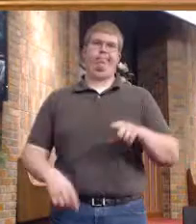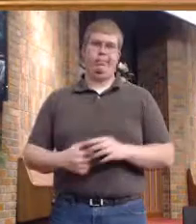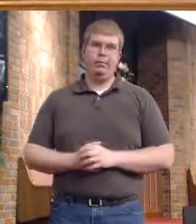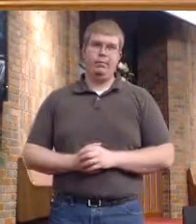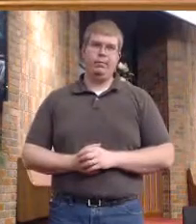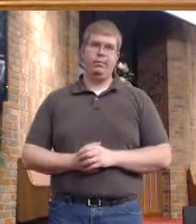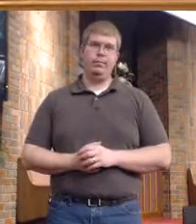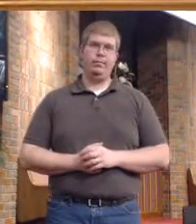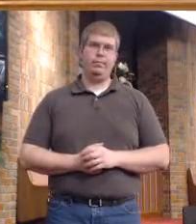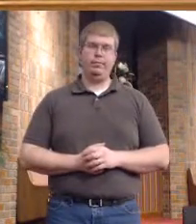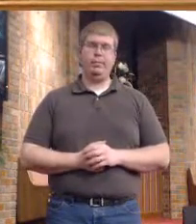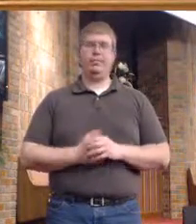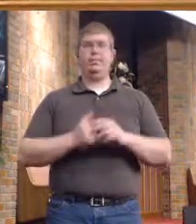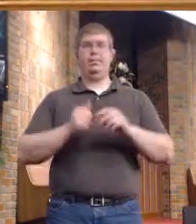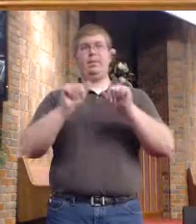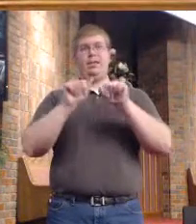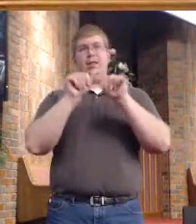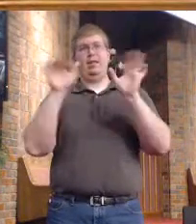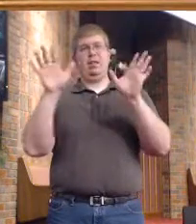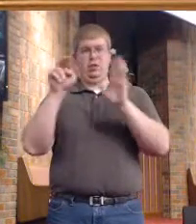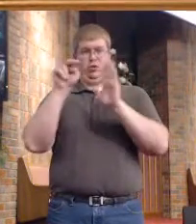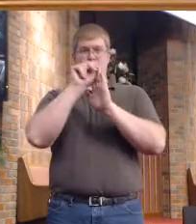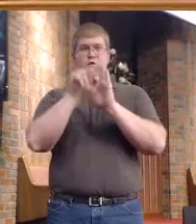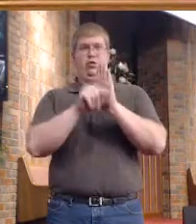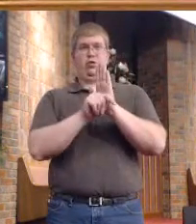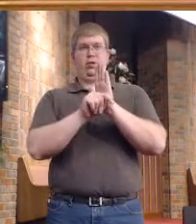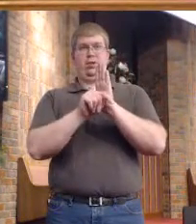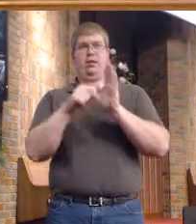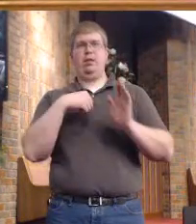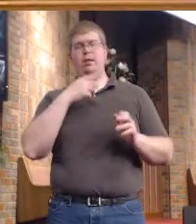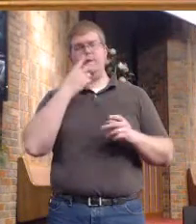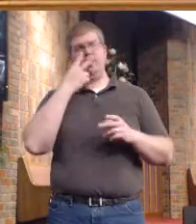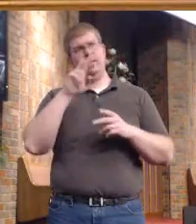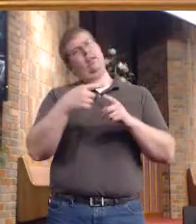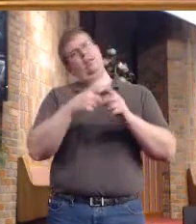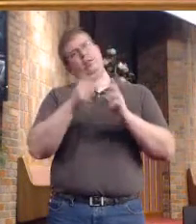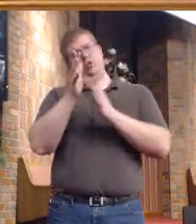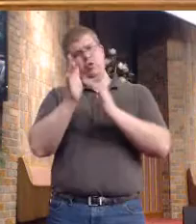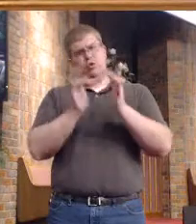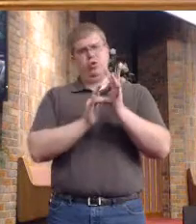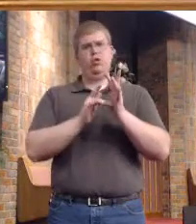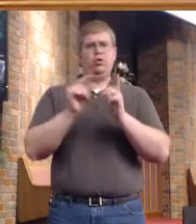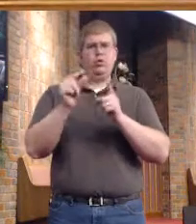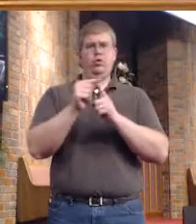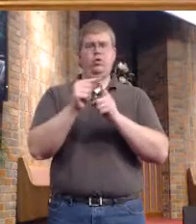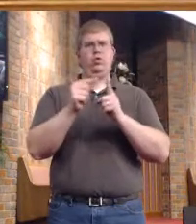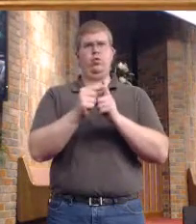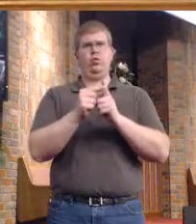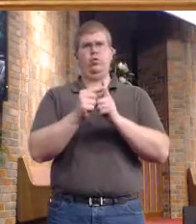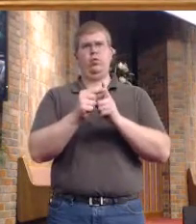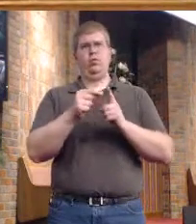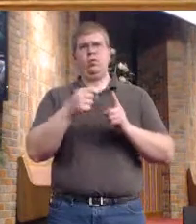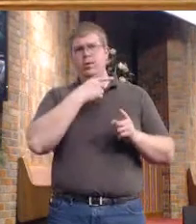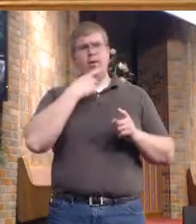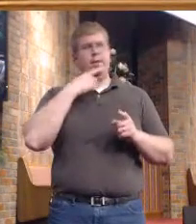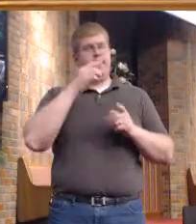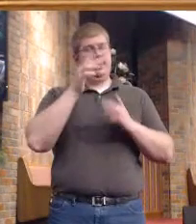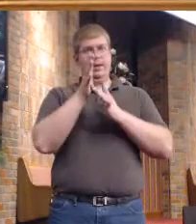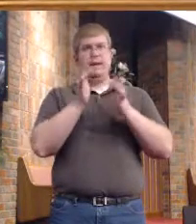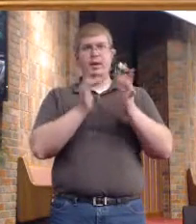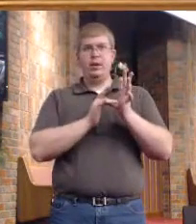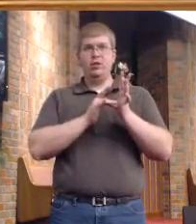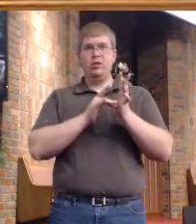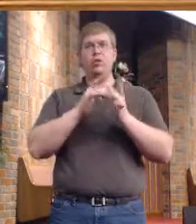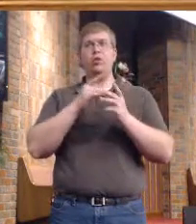When we come to the New Testament, we start talking about the words of Jesus, that Jesus was interested in the restoration of